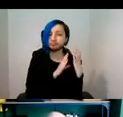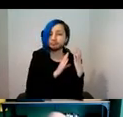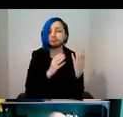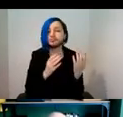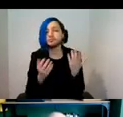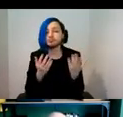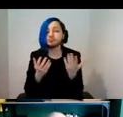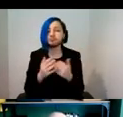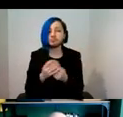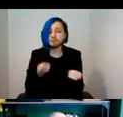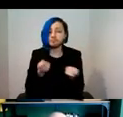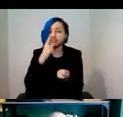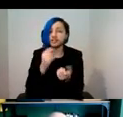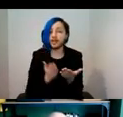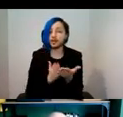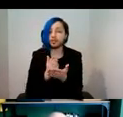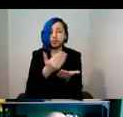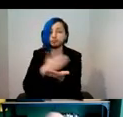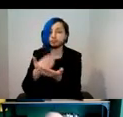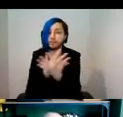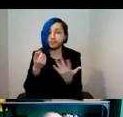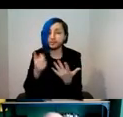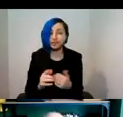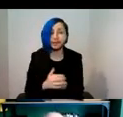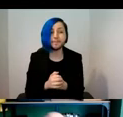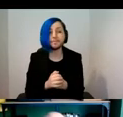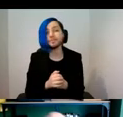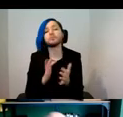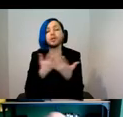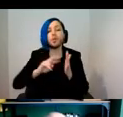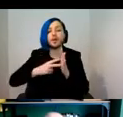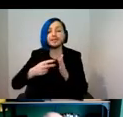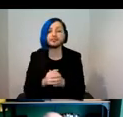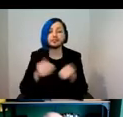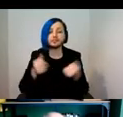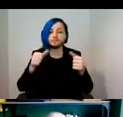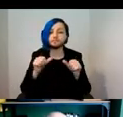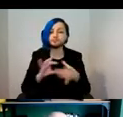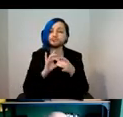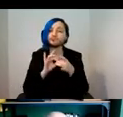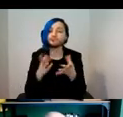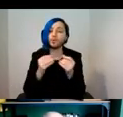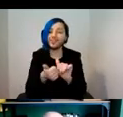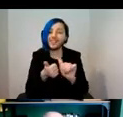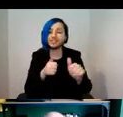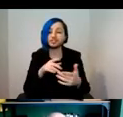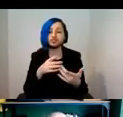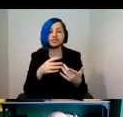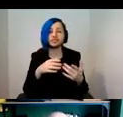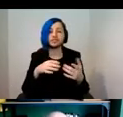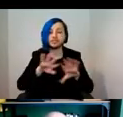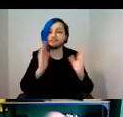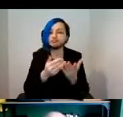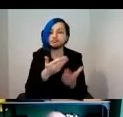to be explored. Collaboration with industry is pretty clear to me that the close collaboration